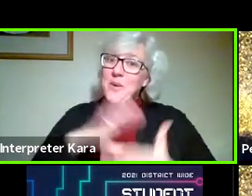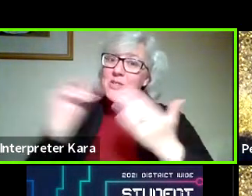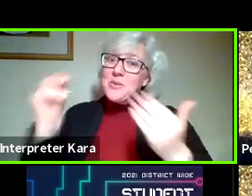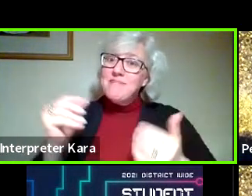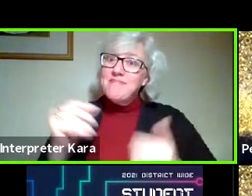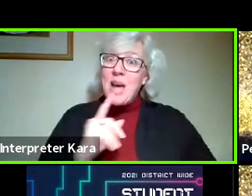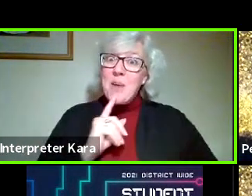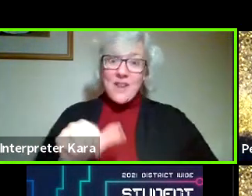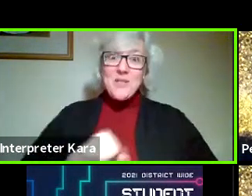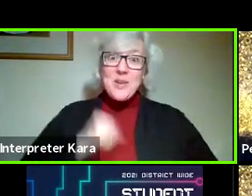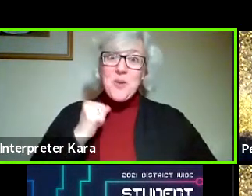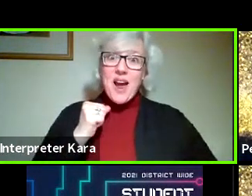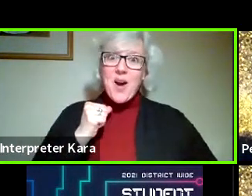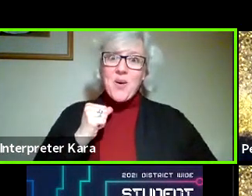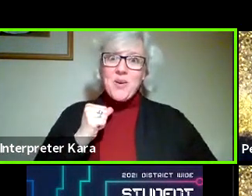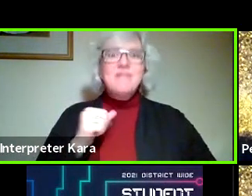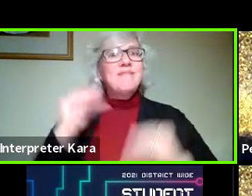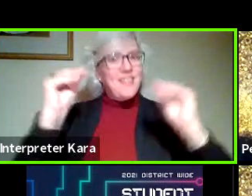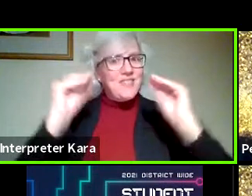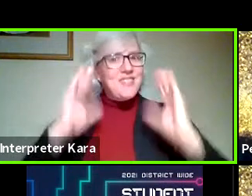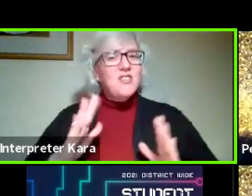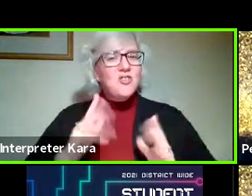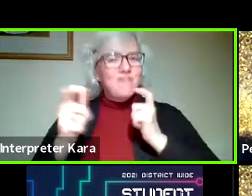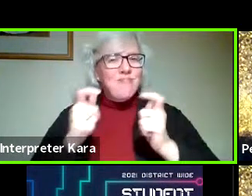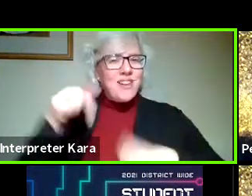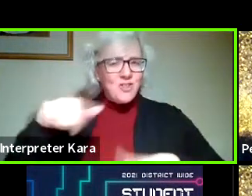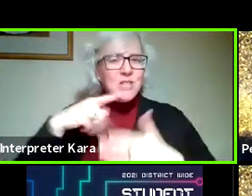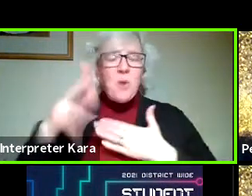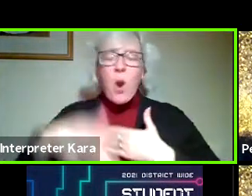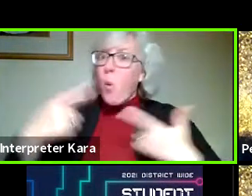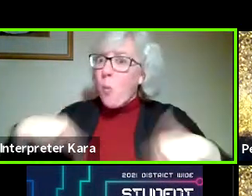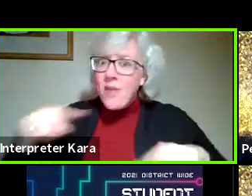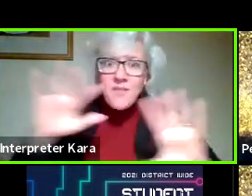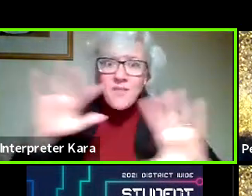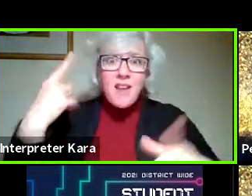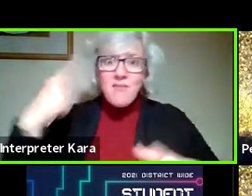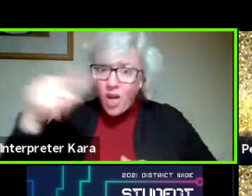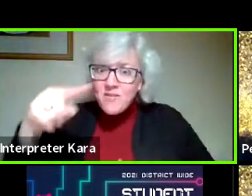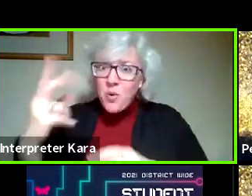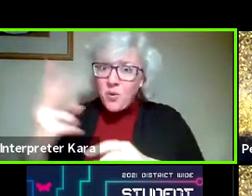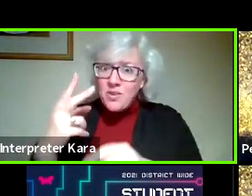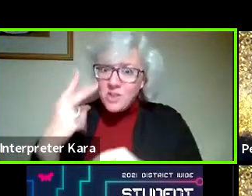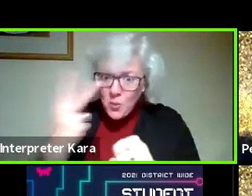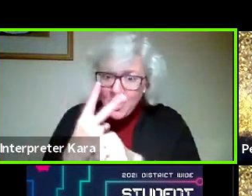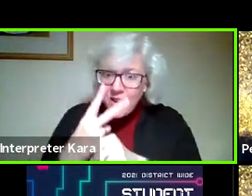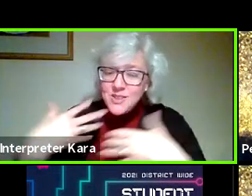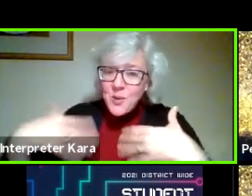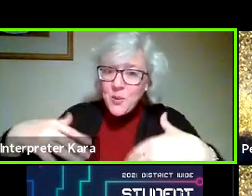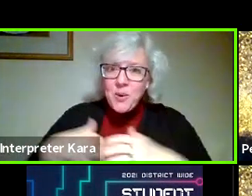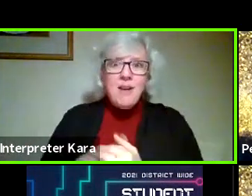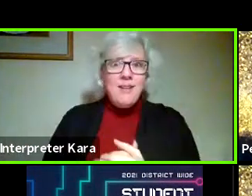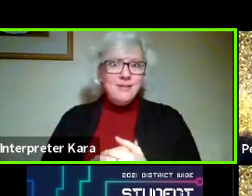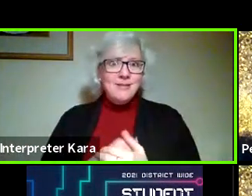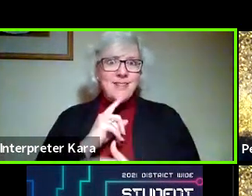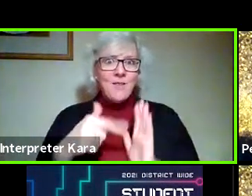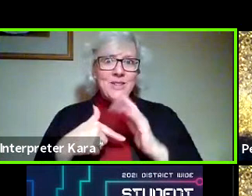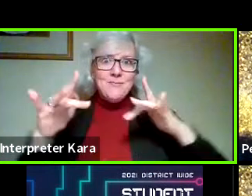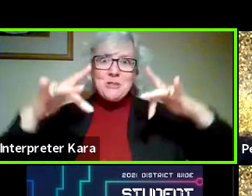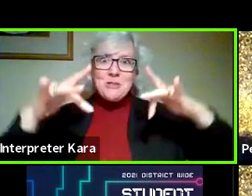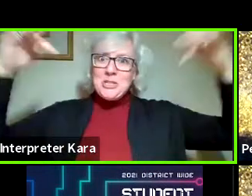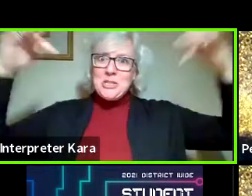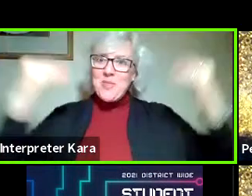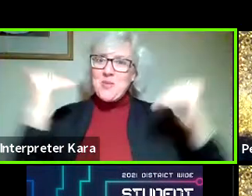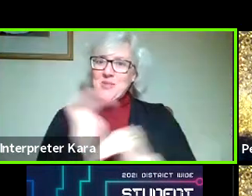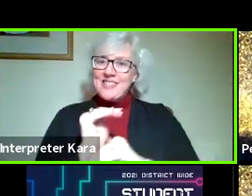definitely proud of the faculty that run this program because what they have done for you guys over the last two years definitely shined through